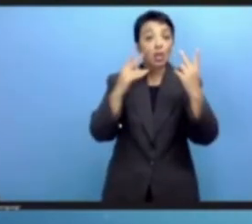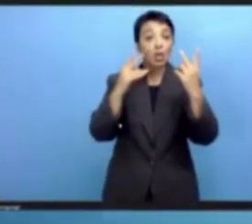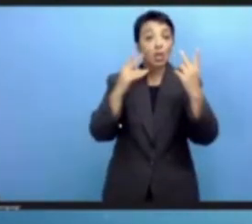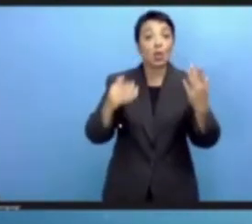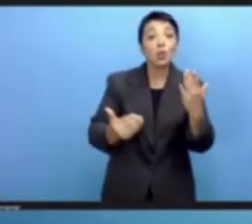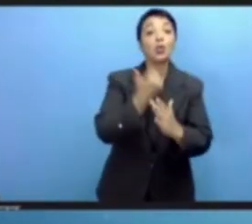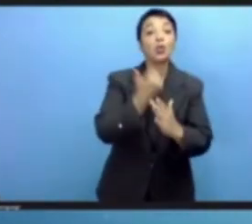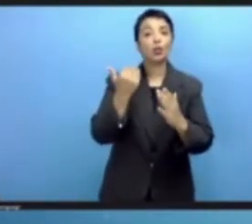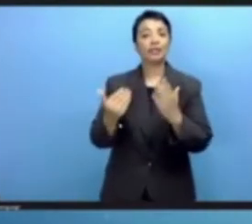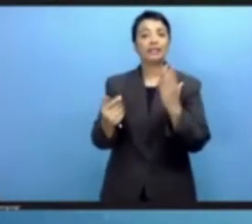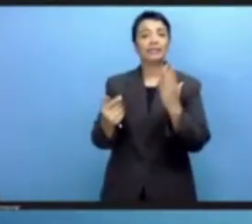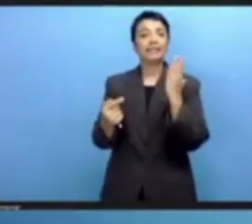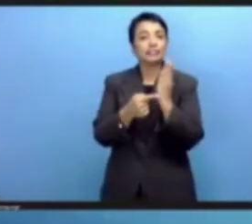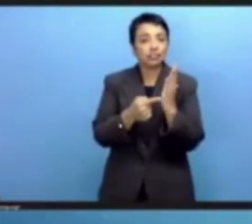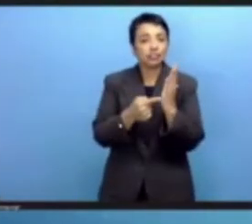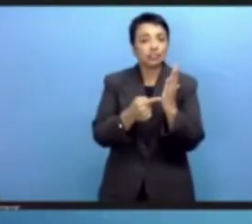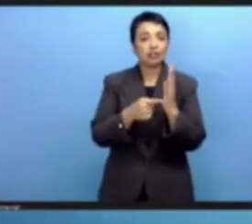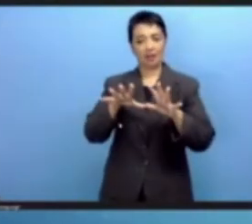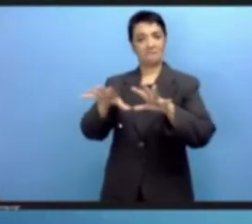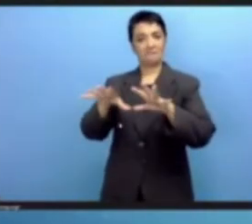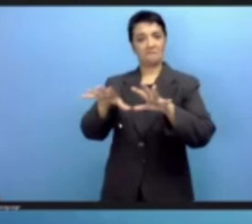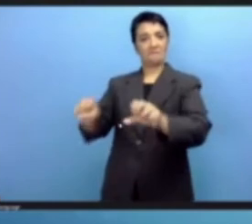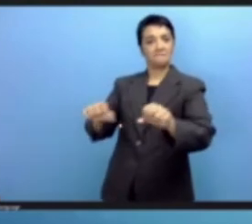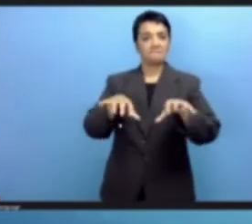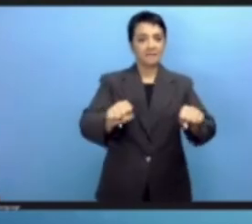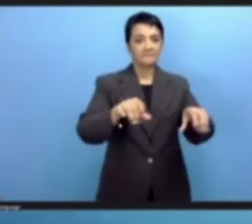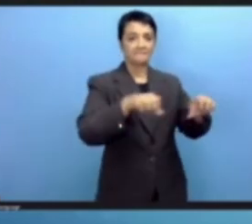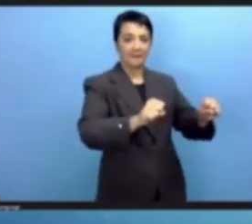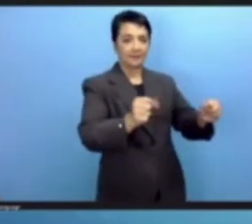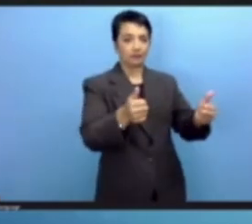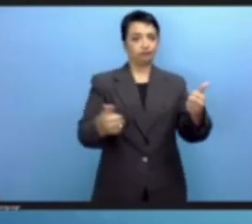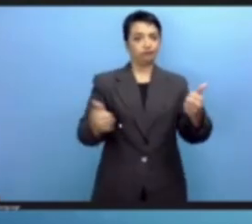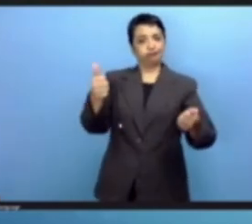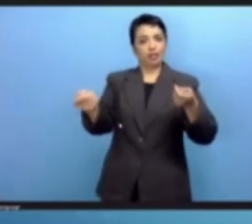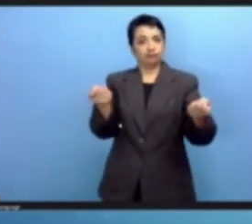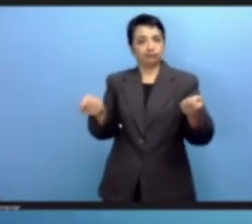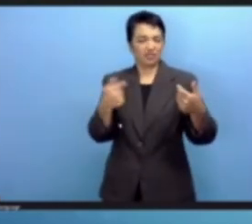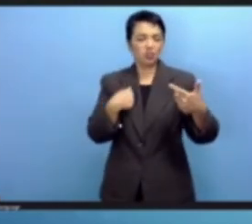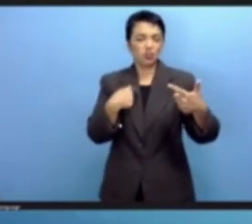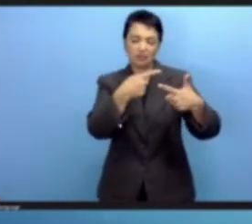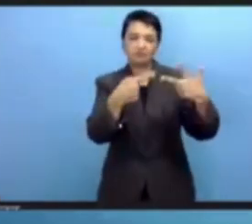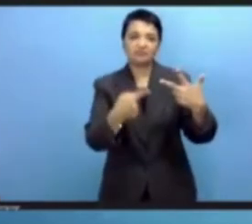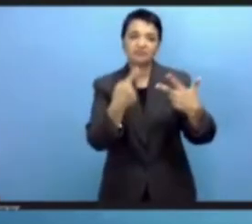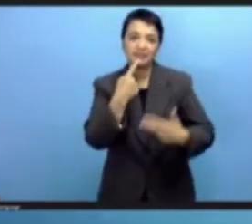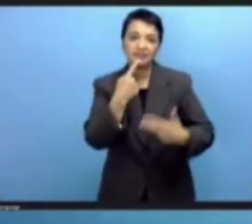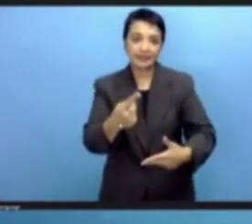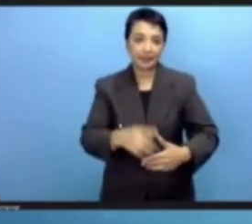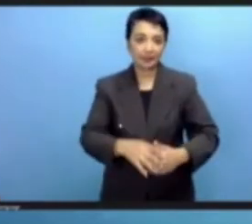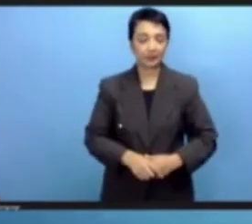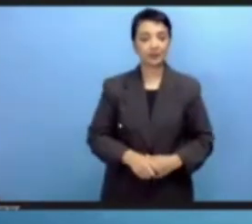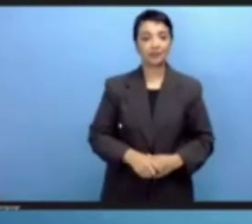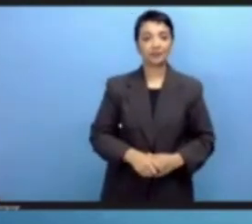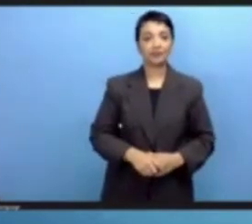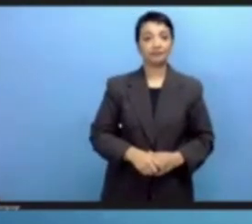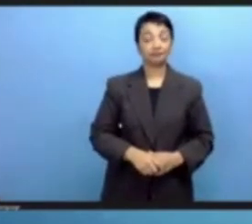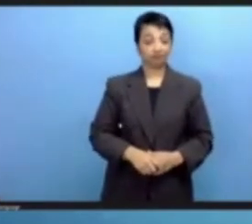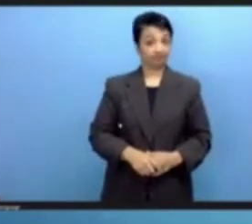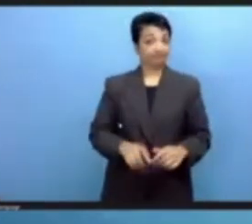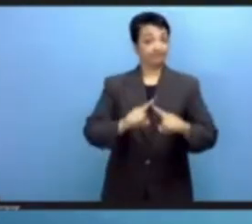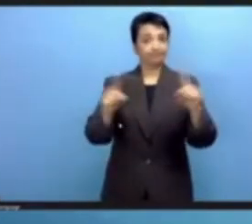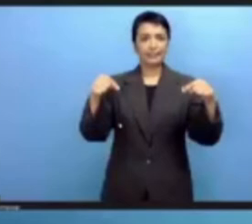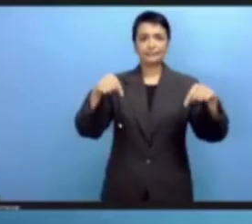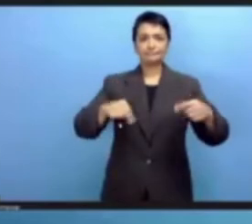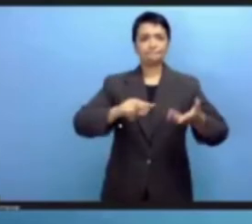colonialism and authoritarianism, just to mention a few. But what does this all mean for